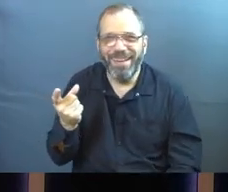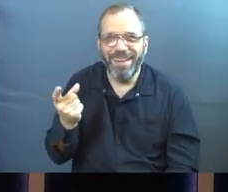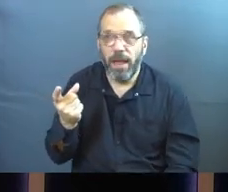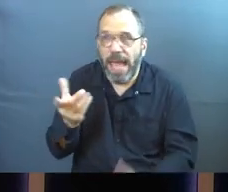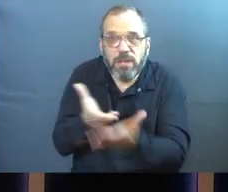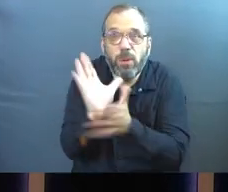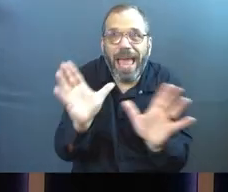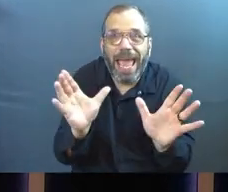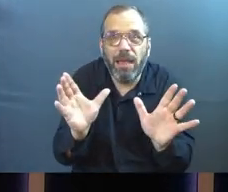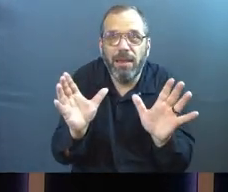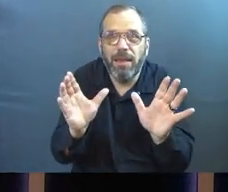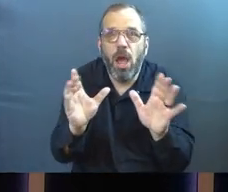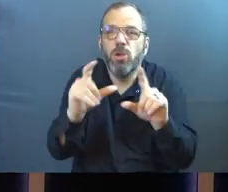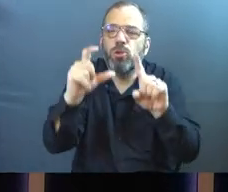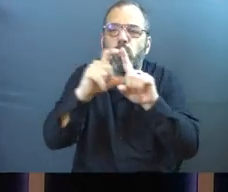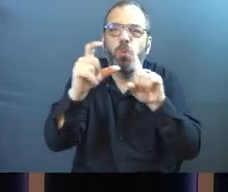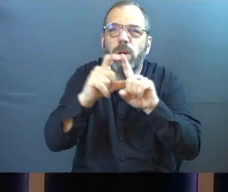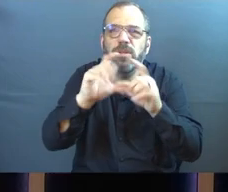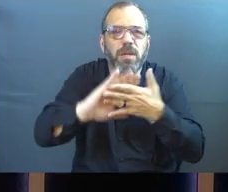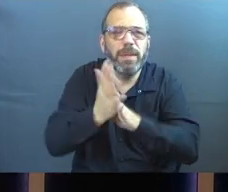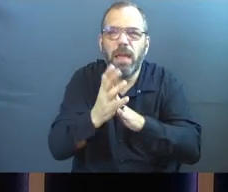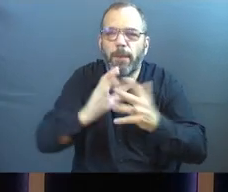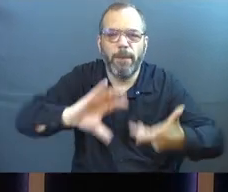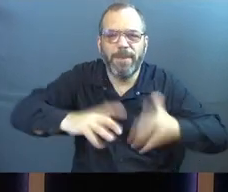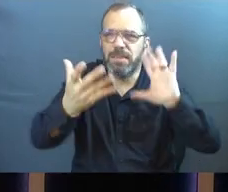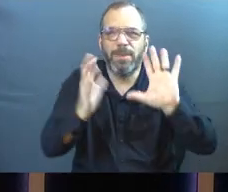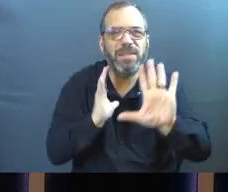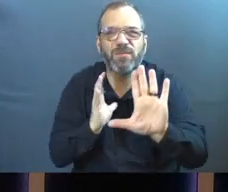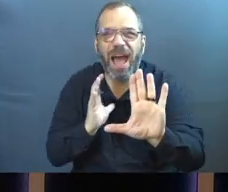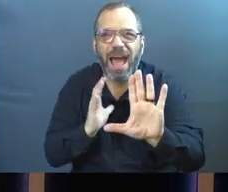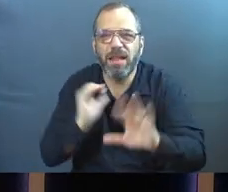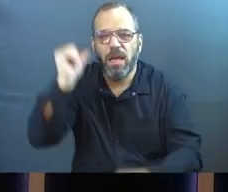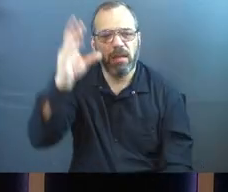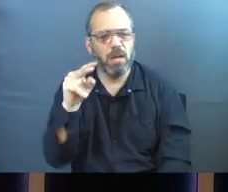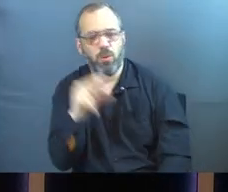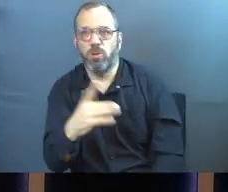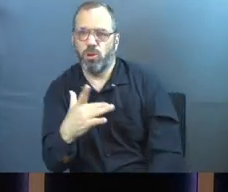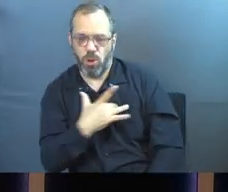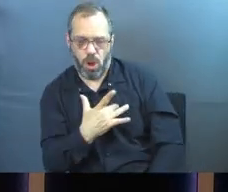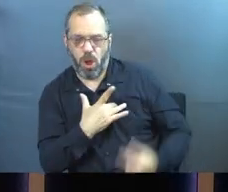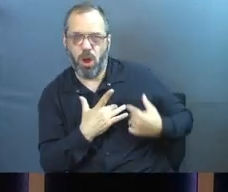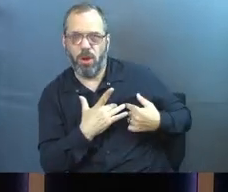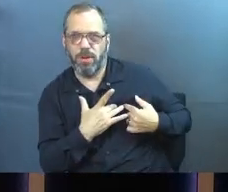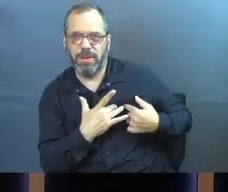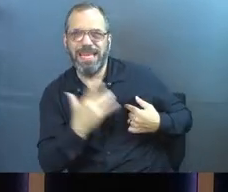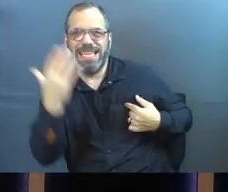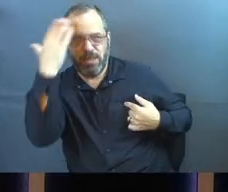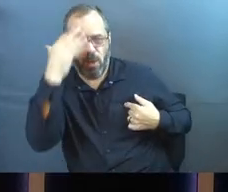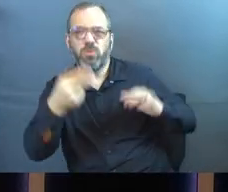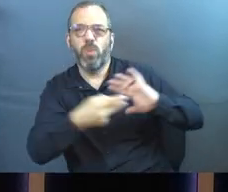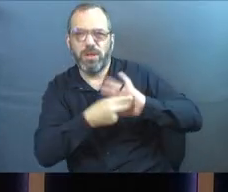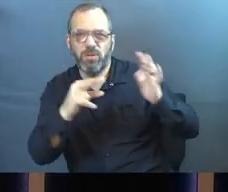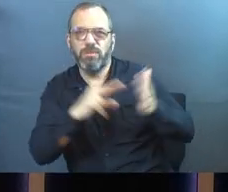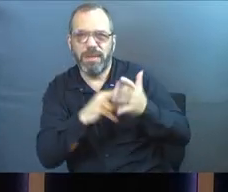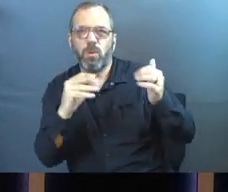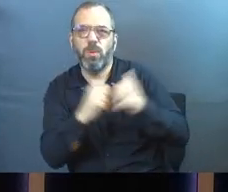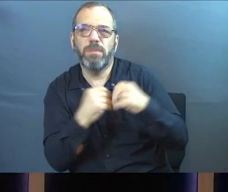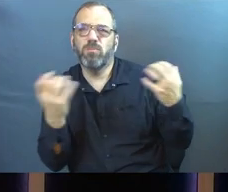That's all right. Your words can be a mess today. And God sees you and he knows what you mean.